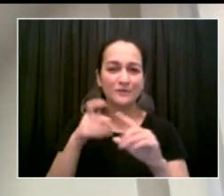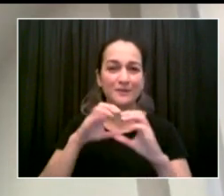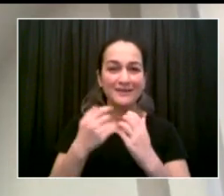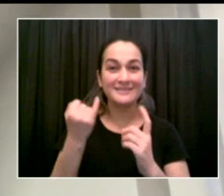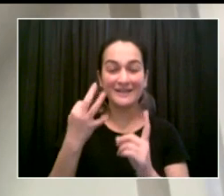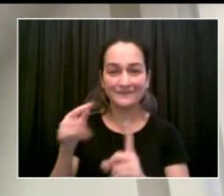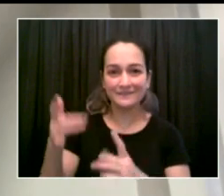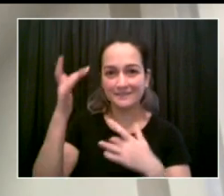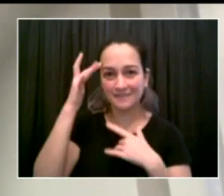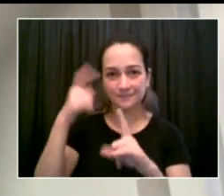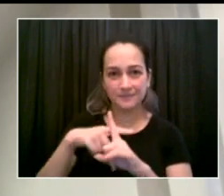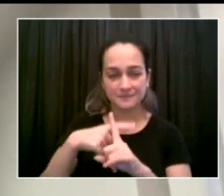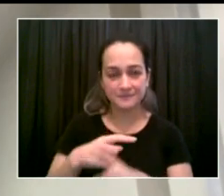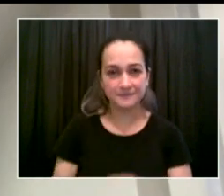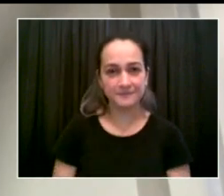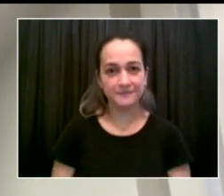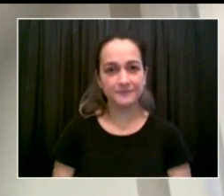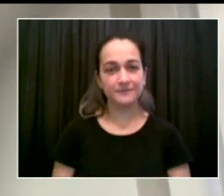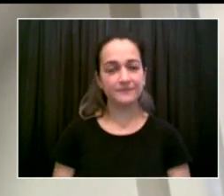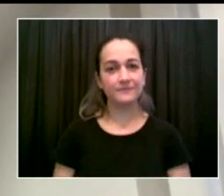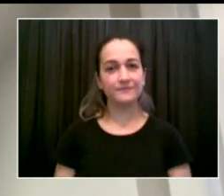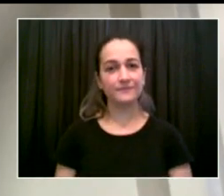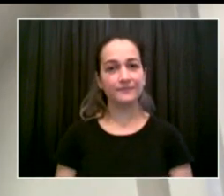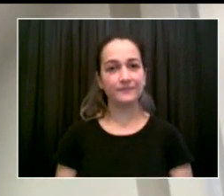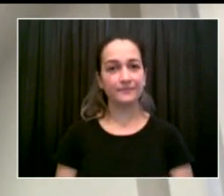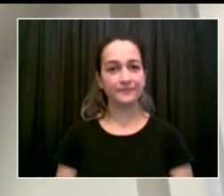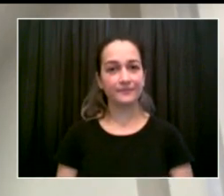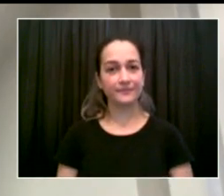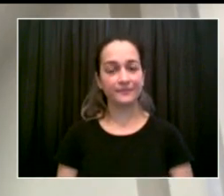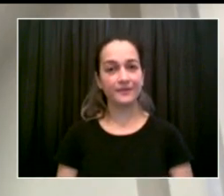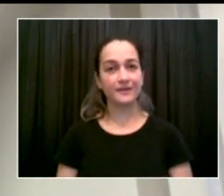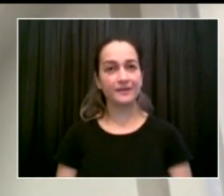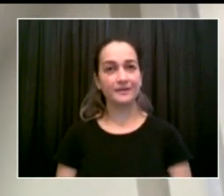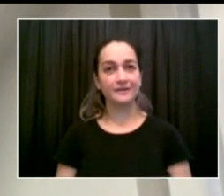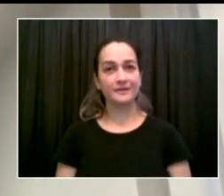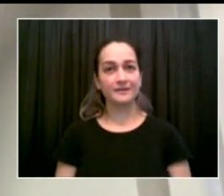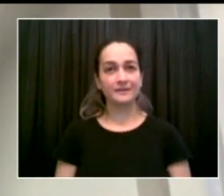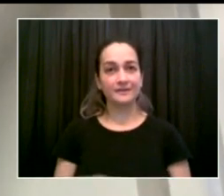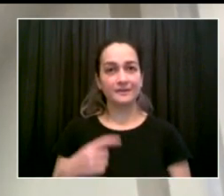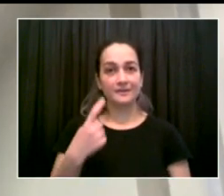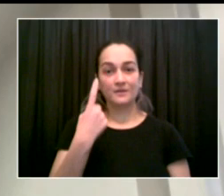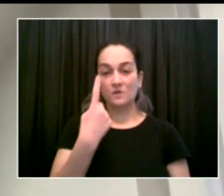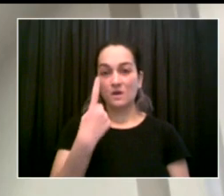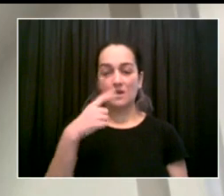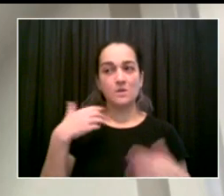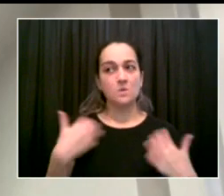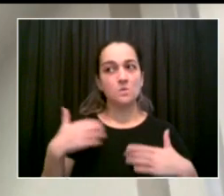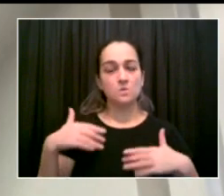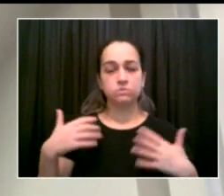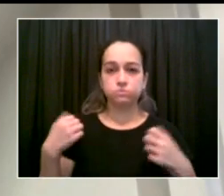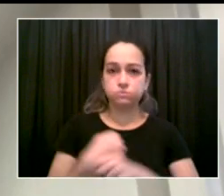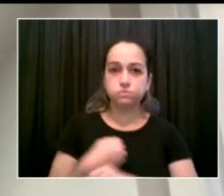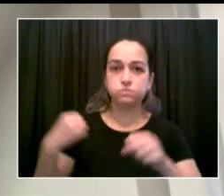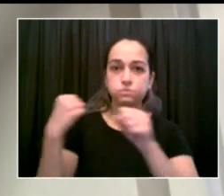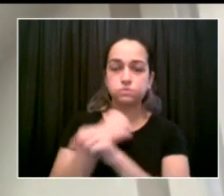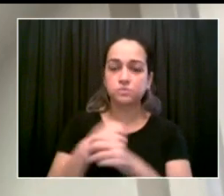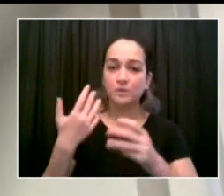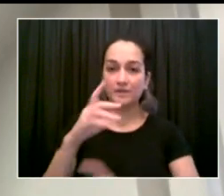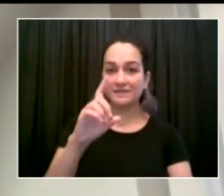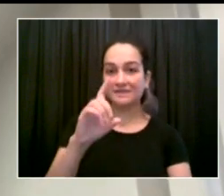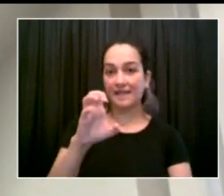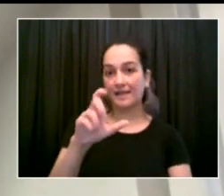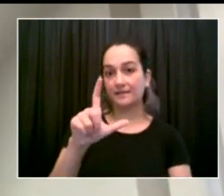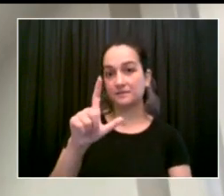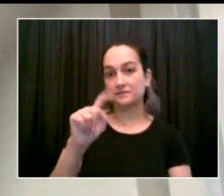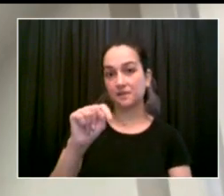specific, was the emergence of the Delta variant, and the differences that we don't know about in terms of how it may or may not affect transmission